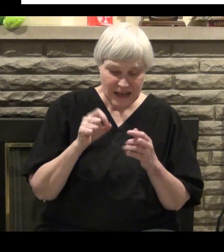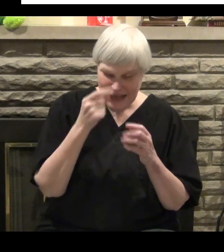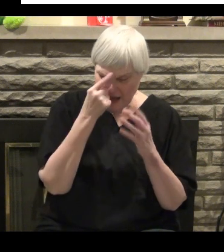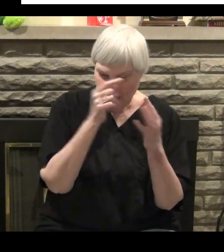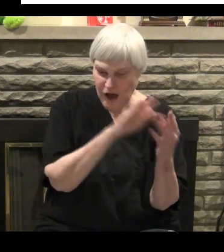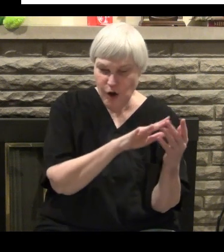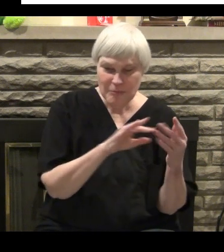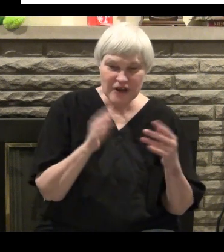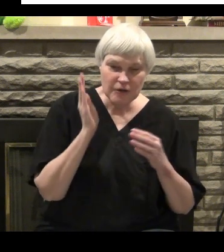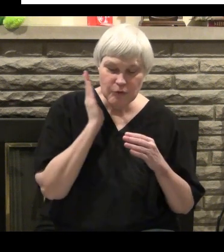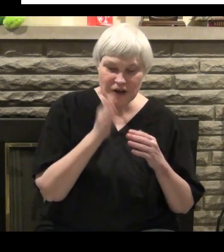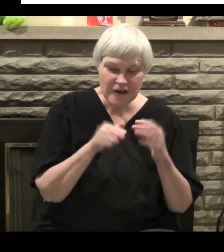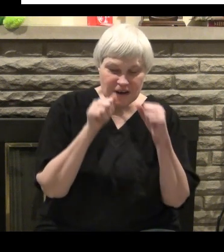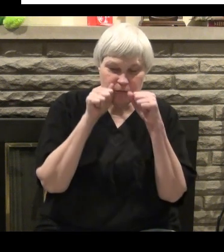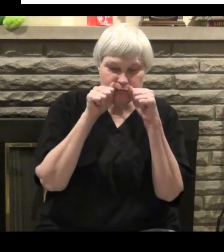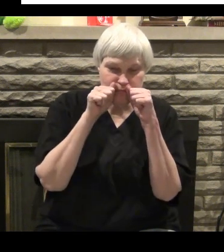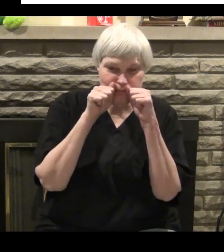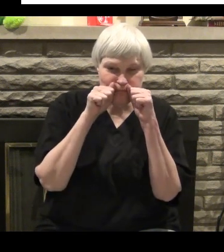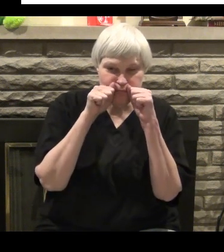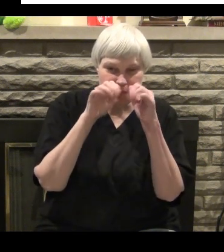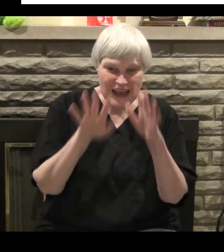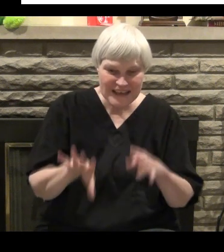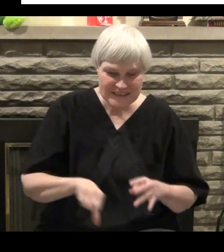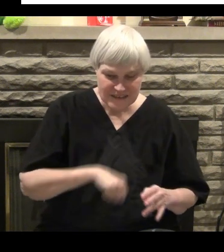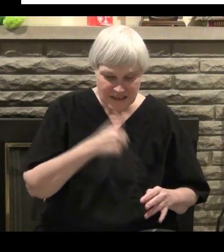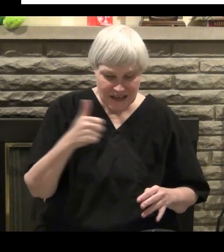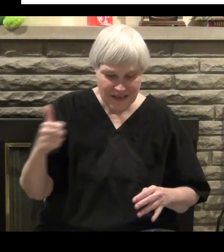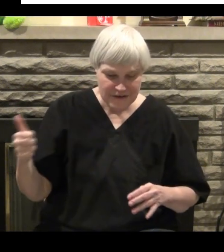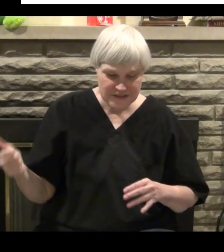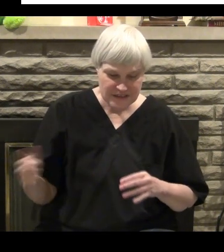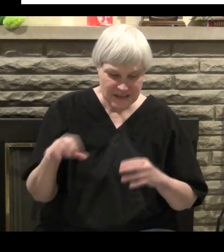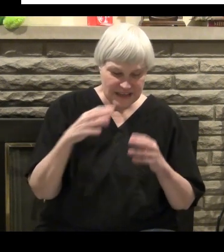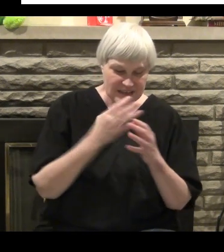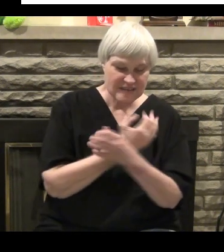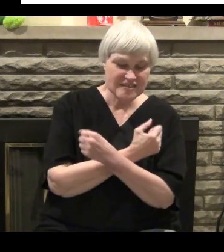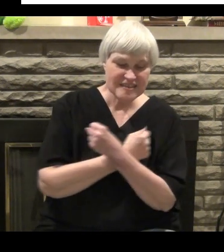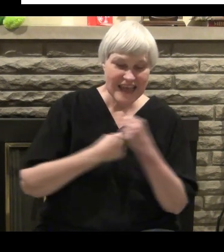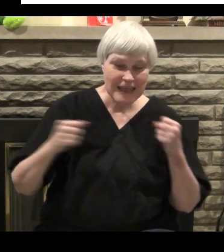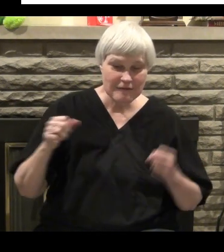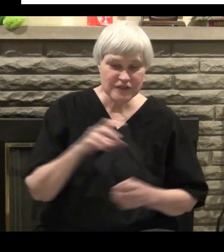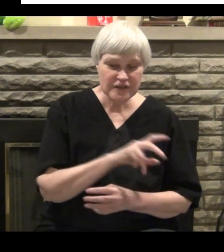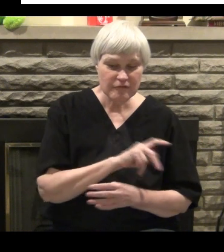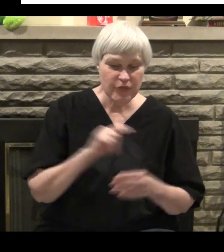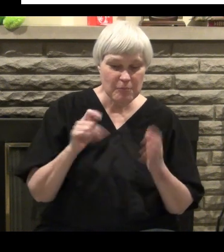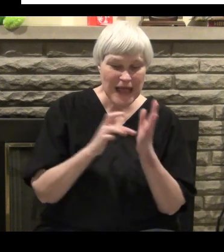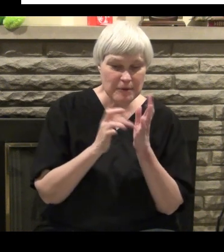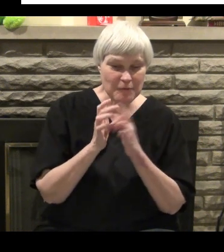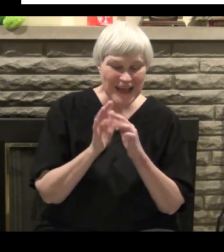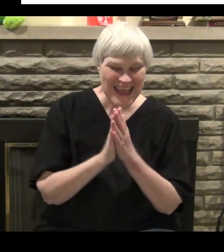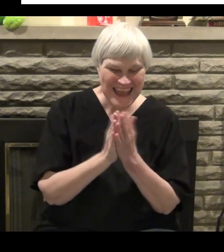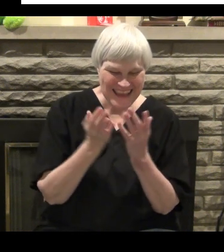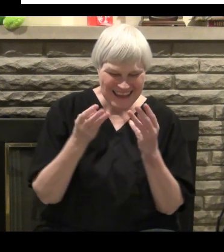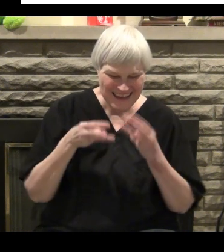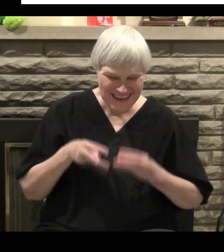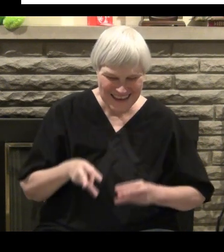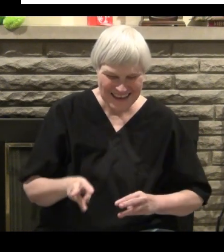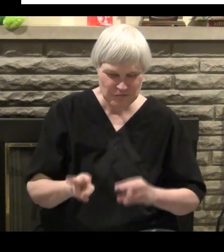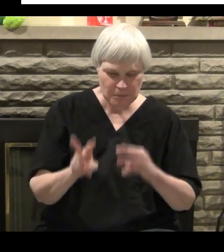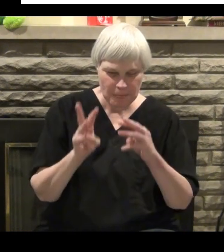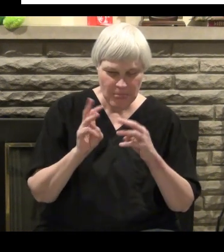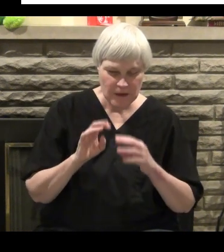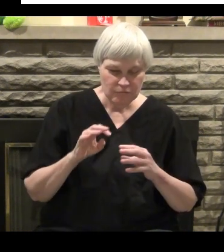I will talk about things that will be a blessing to other people. And that's why I want to call it biblical salvation. Because